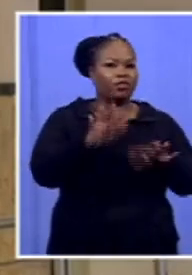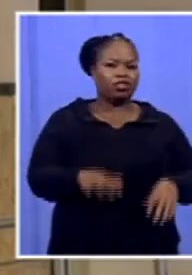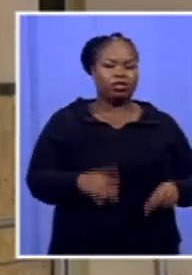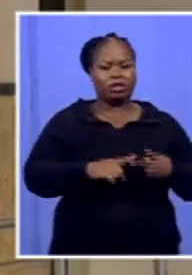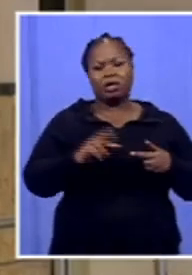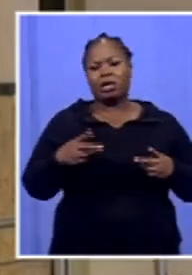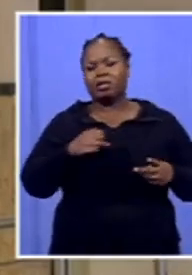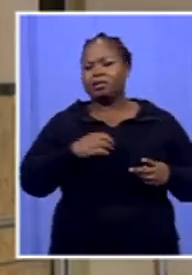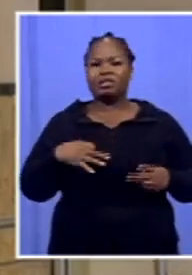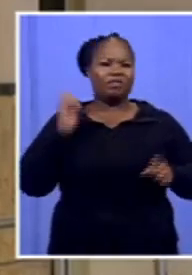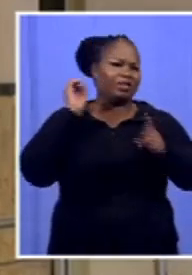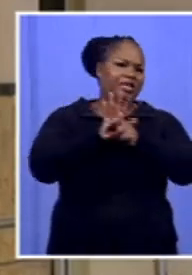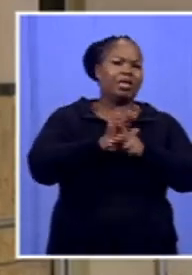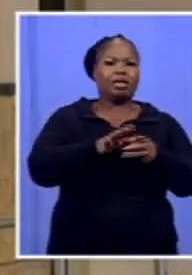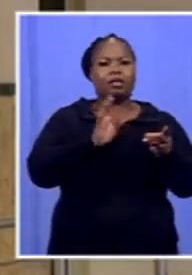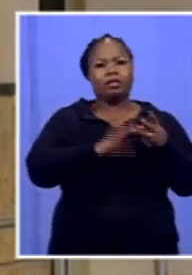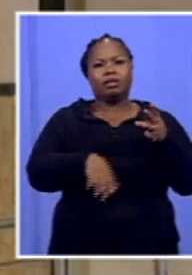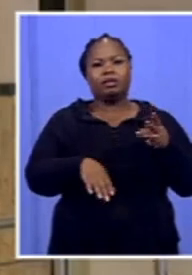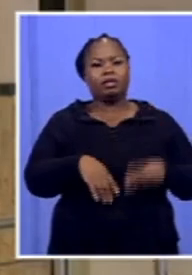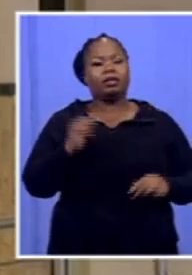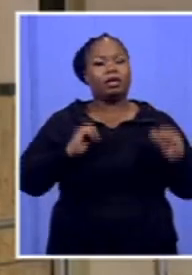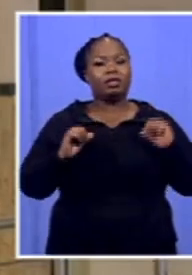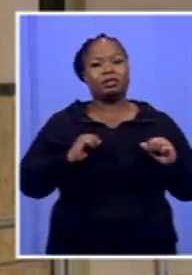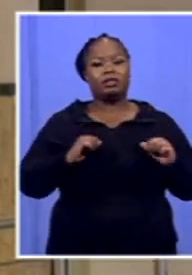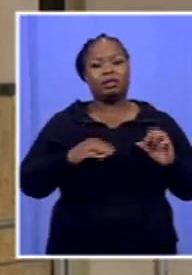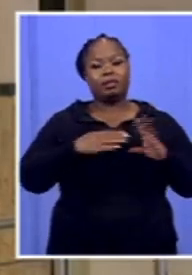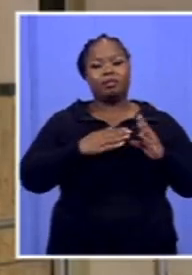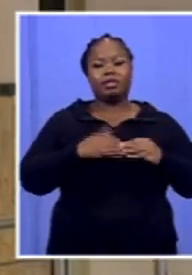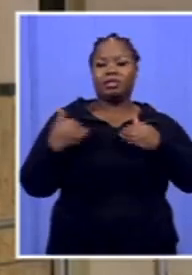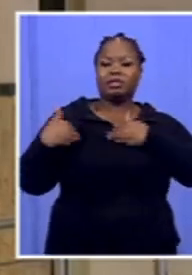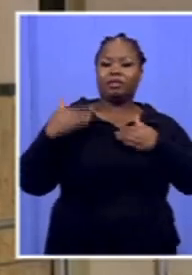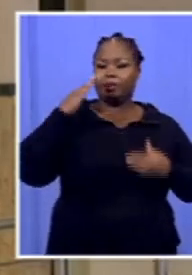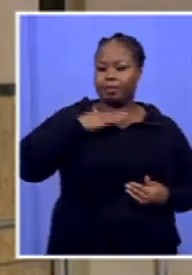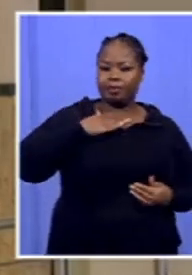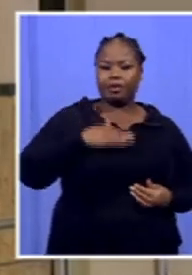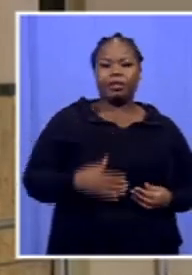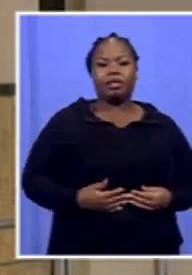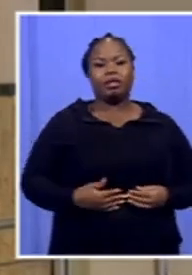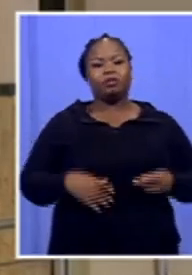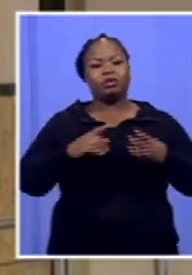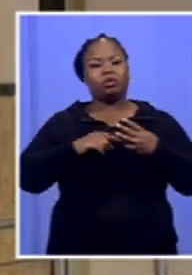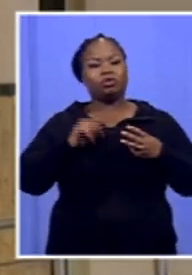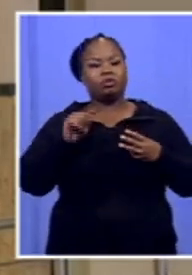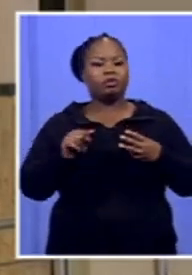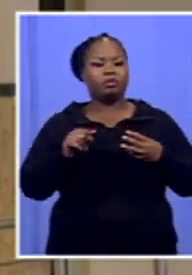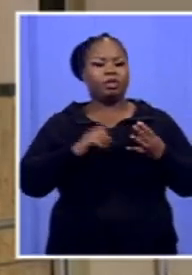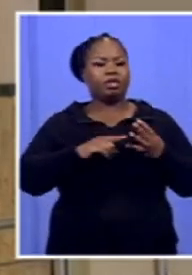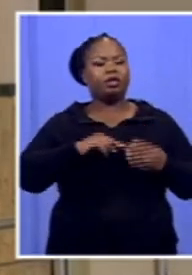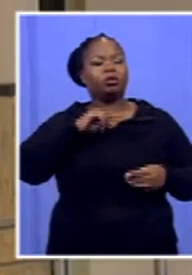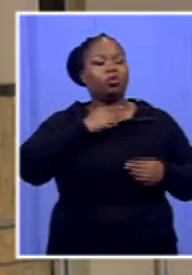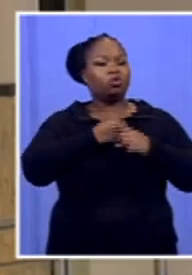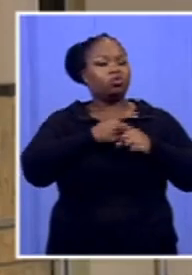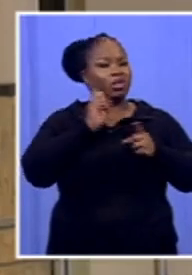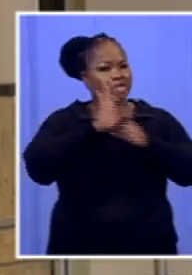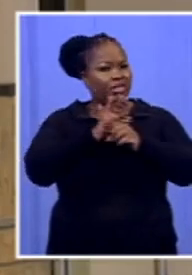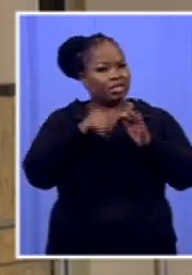employees were attacked also, and also the acting MM was not safe. And then also other councillors, two councillors, that they were attacked in the meetings. So